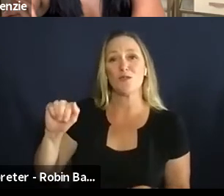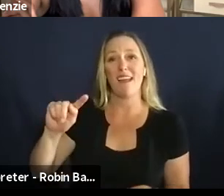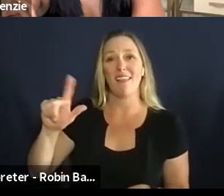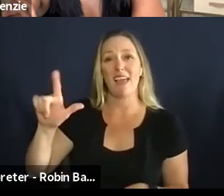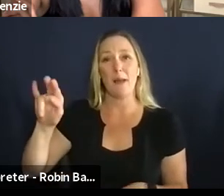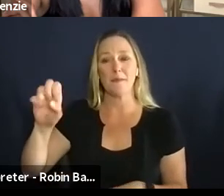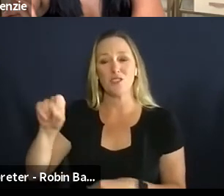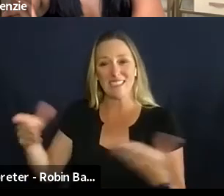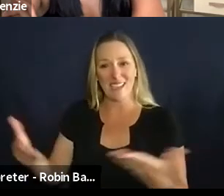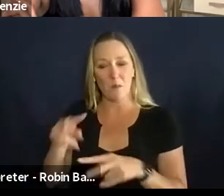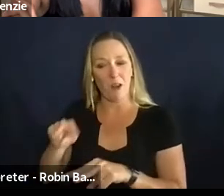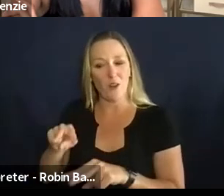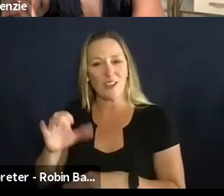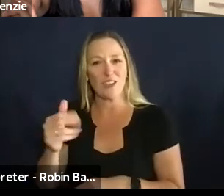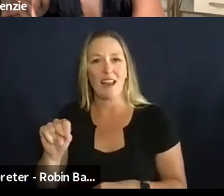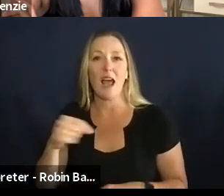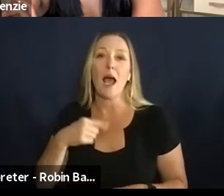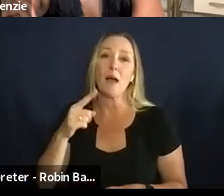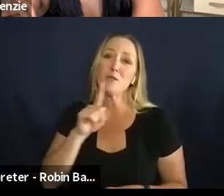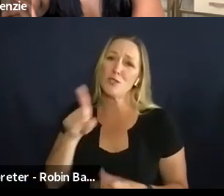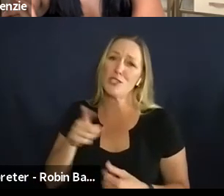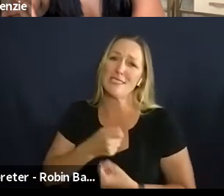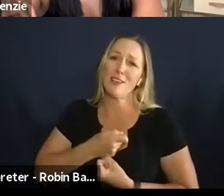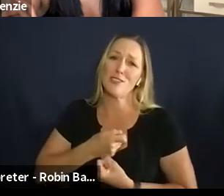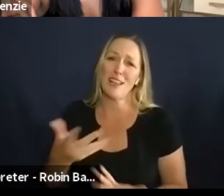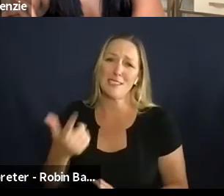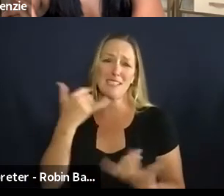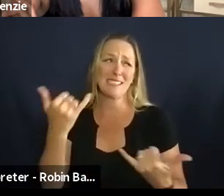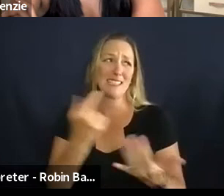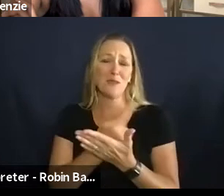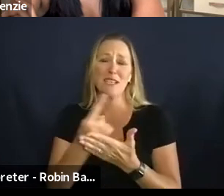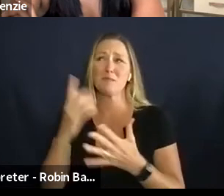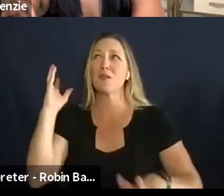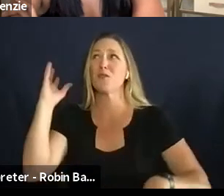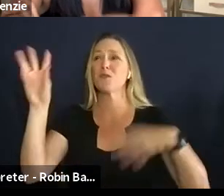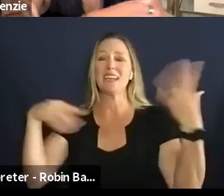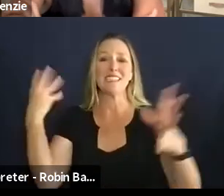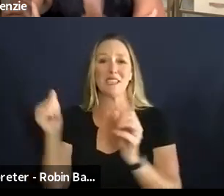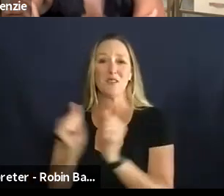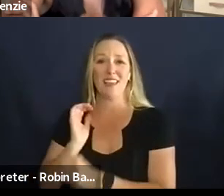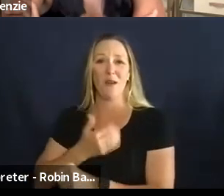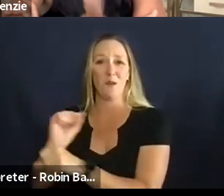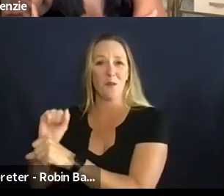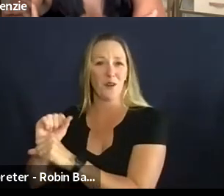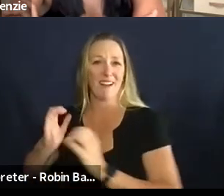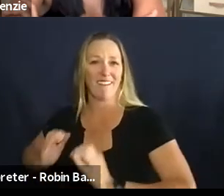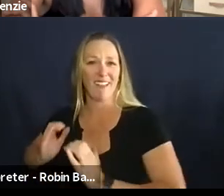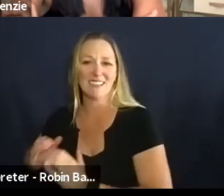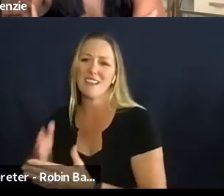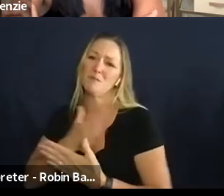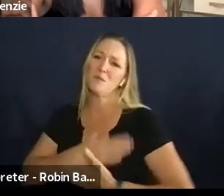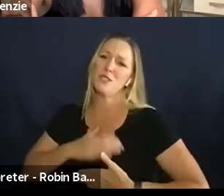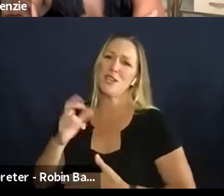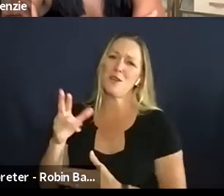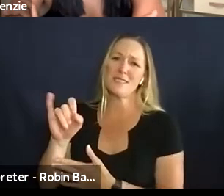the chat um although i'm sure she's exhausted from an insane week that we had with our clients but um i appreciate it christine thank you for